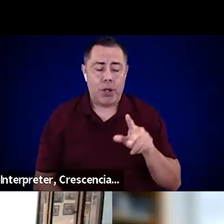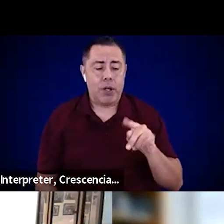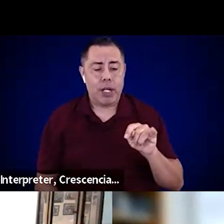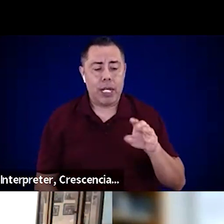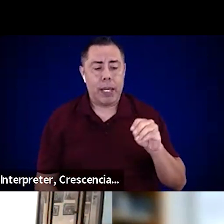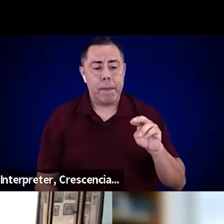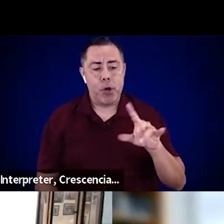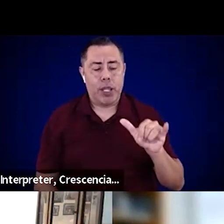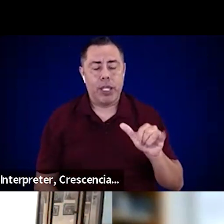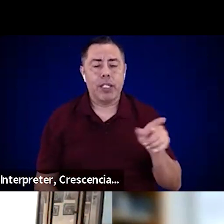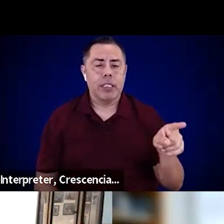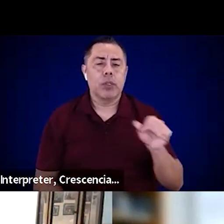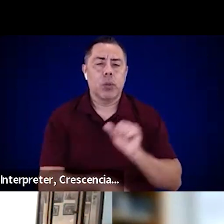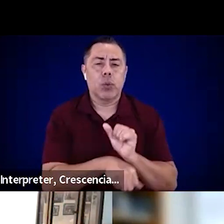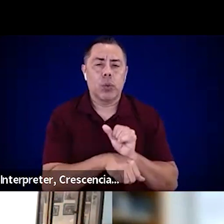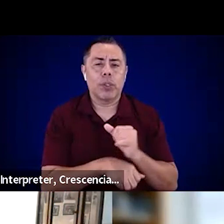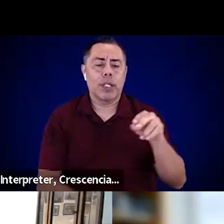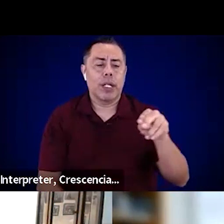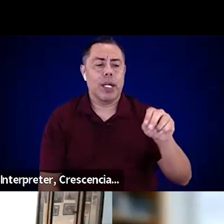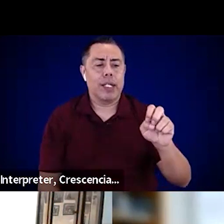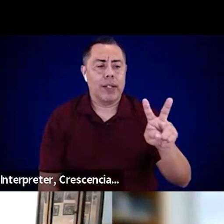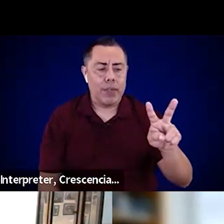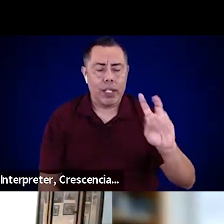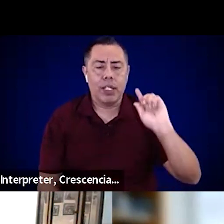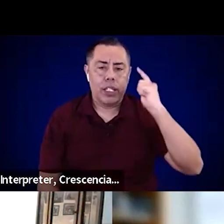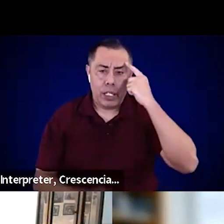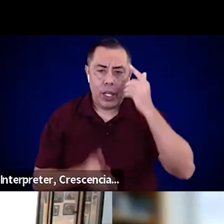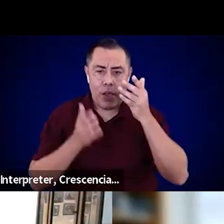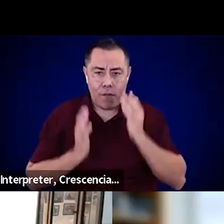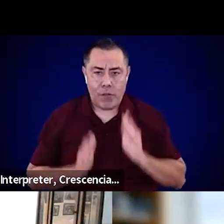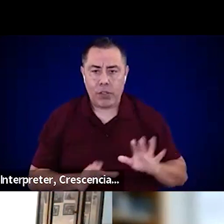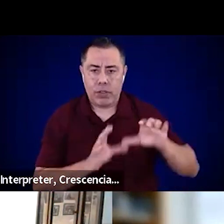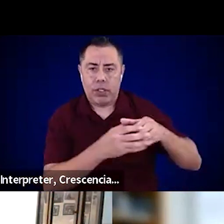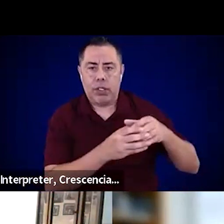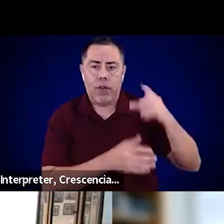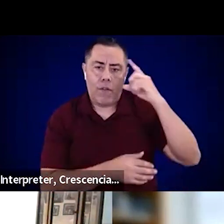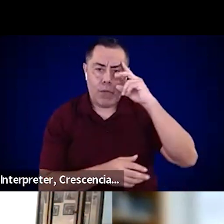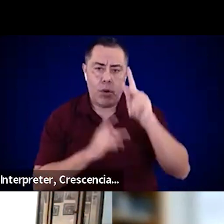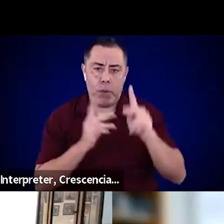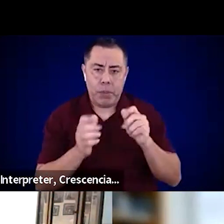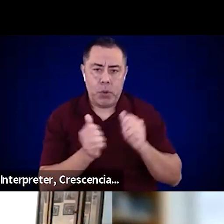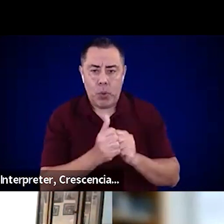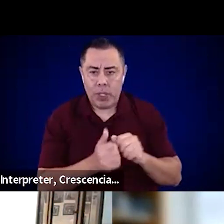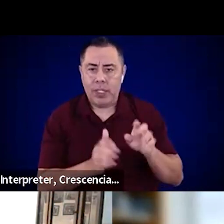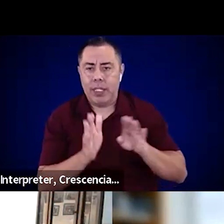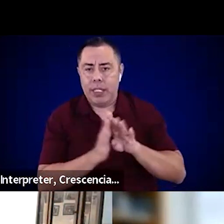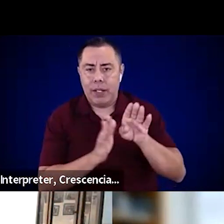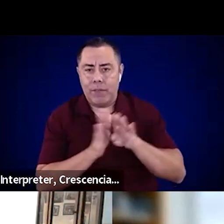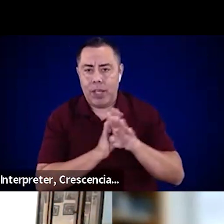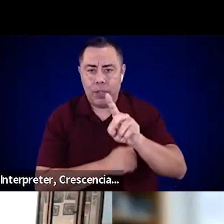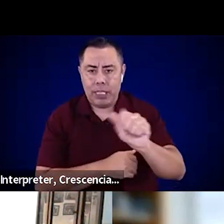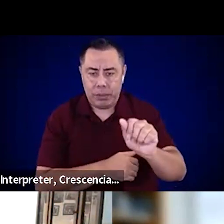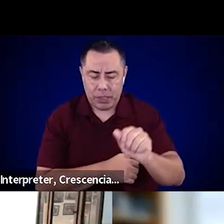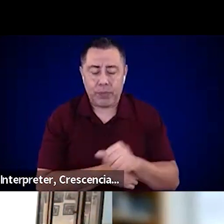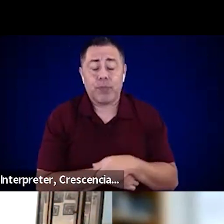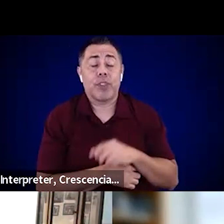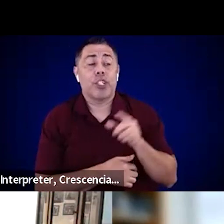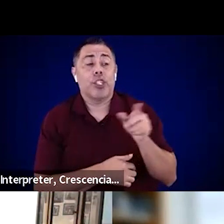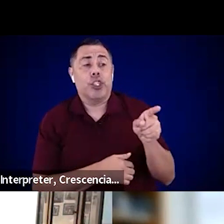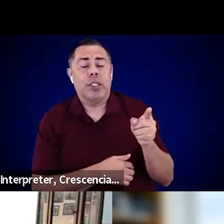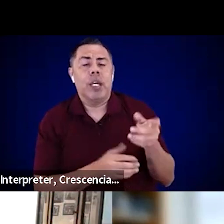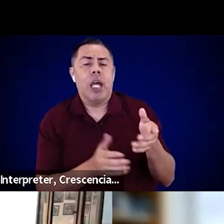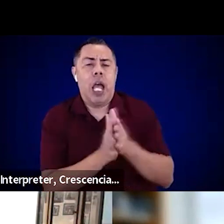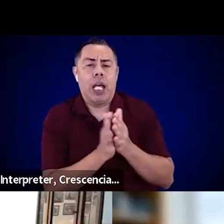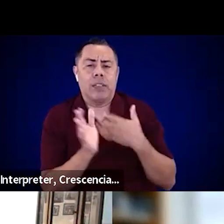Nevada Governor's Council for Developmental Disabilities. And she wanted to meet with us both to talk about, you know, her experience for her family